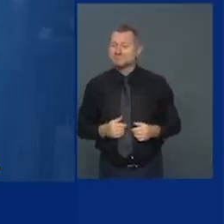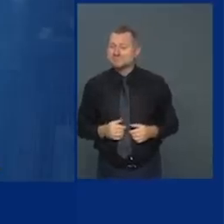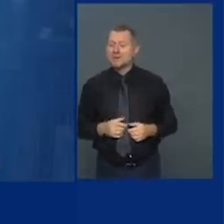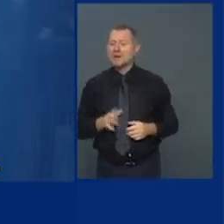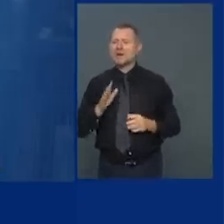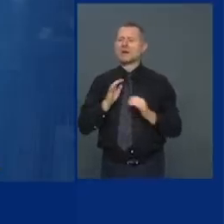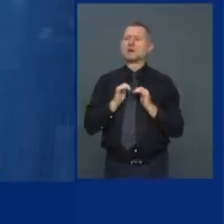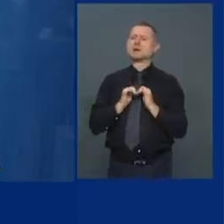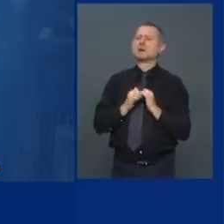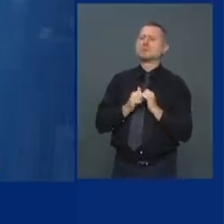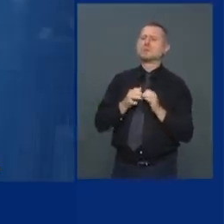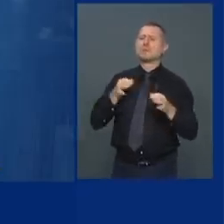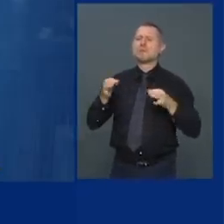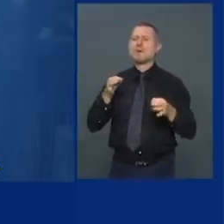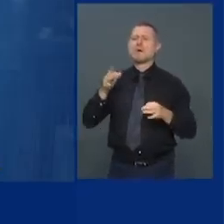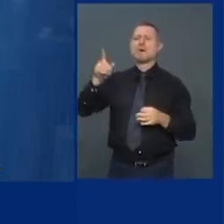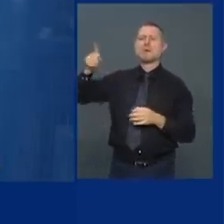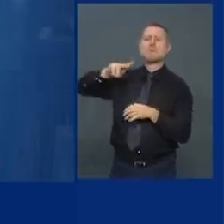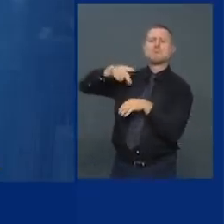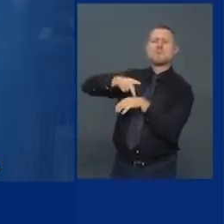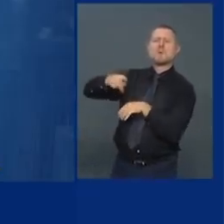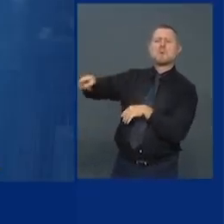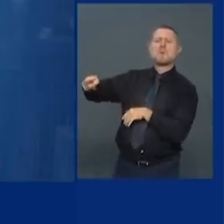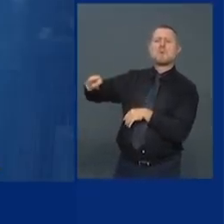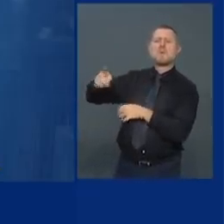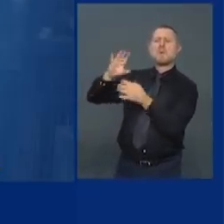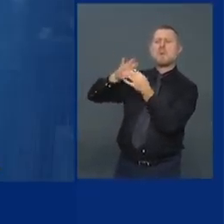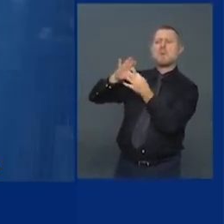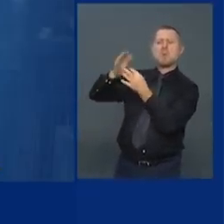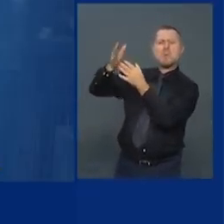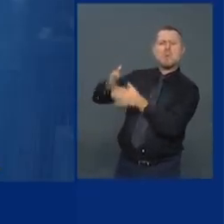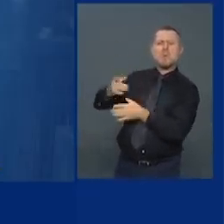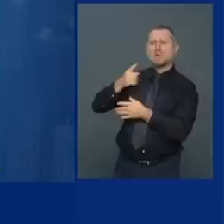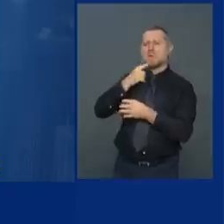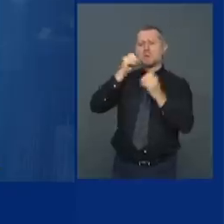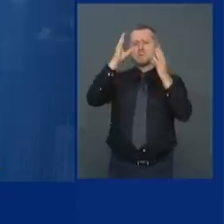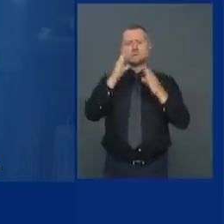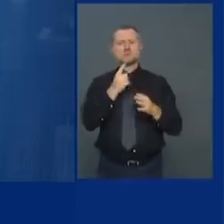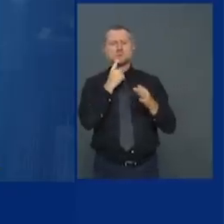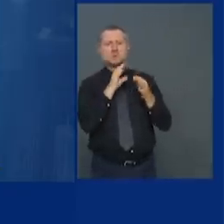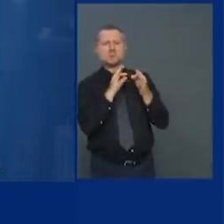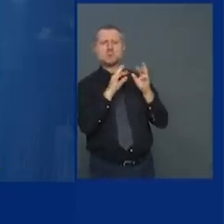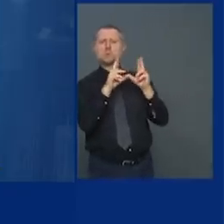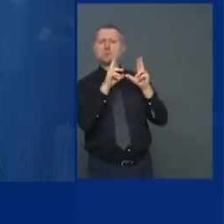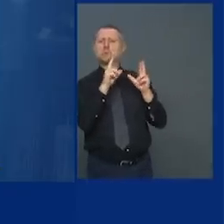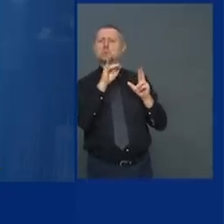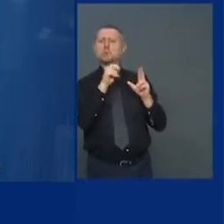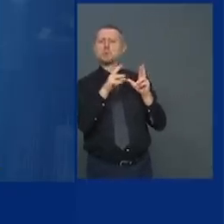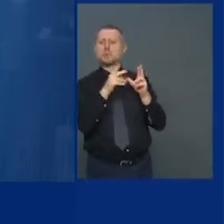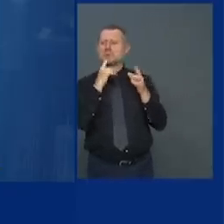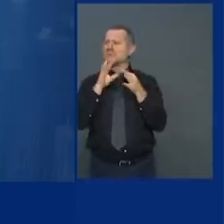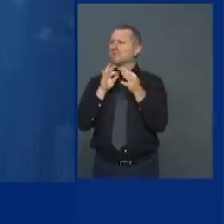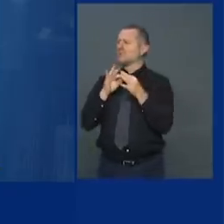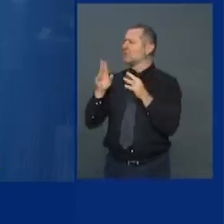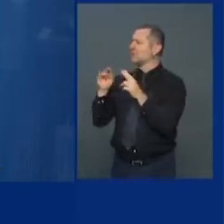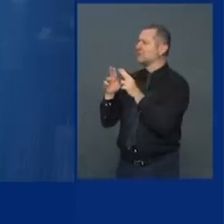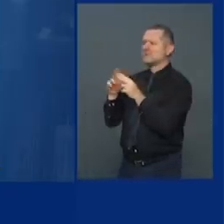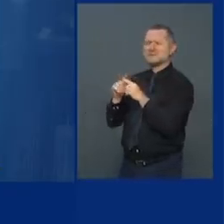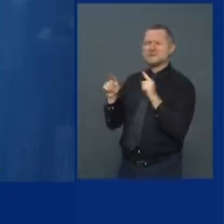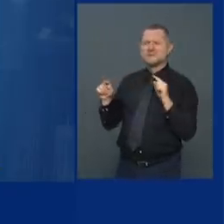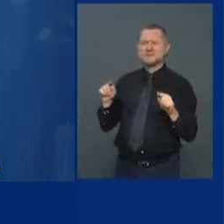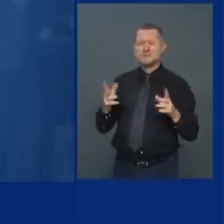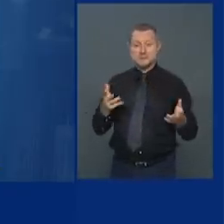principal's union versus the teacher's union versus the mayor we get the facts